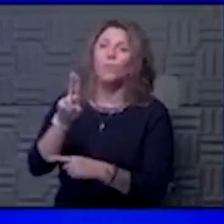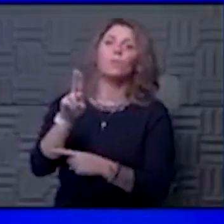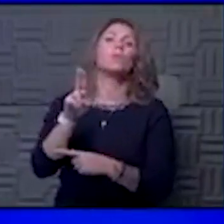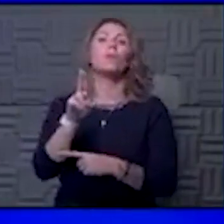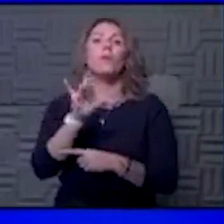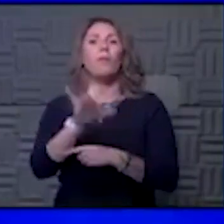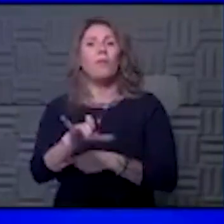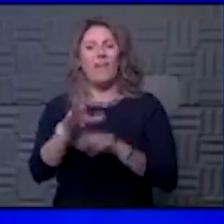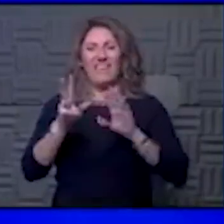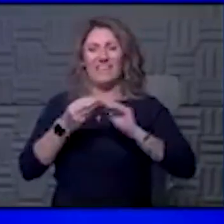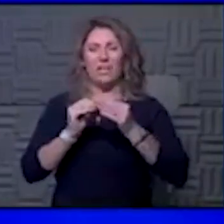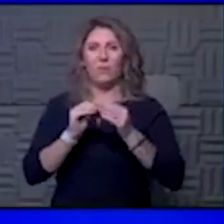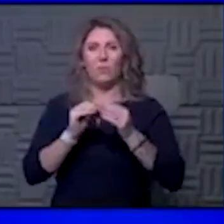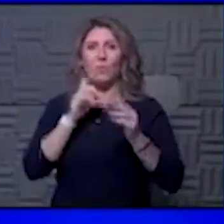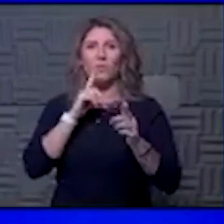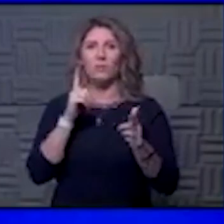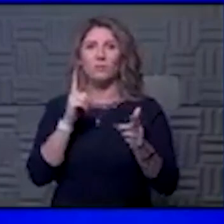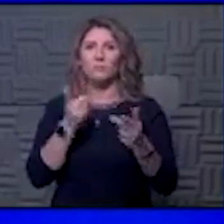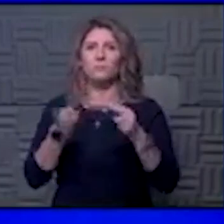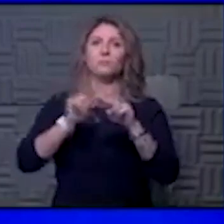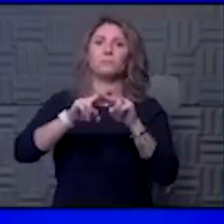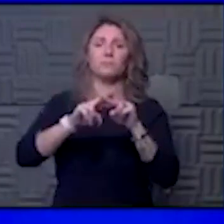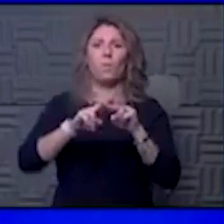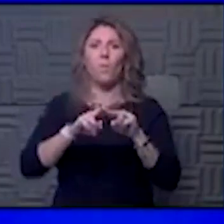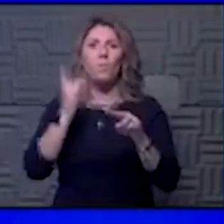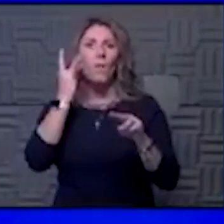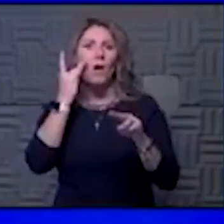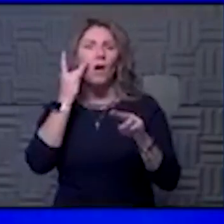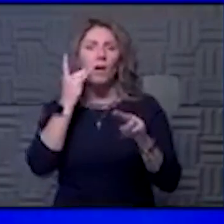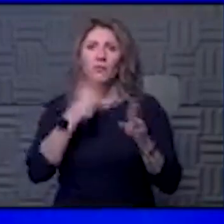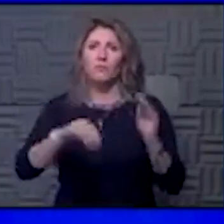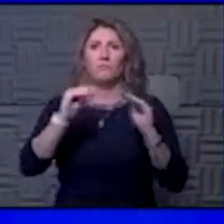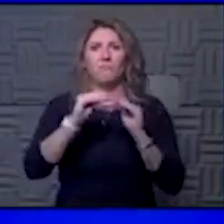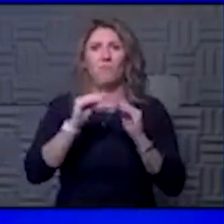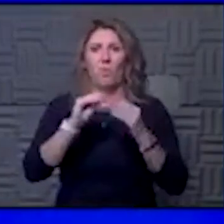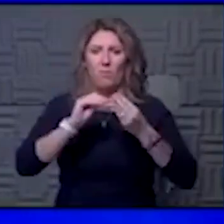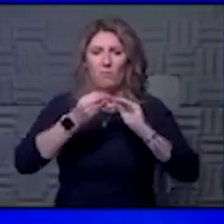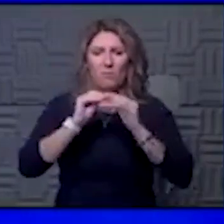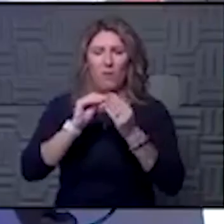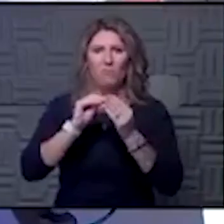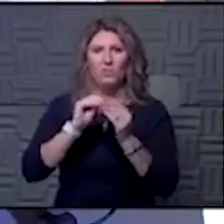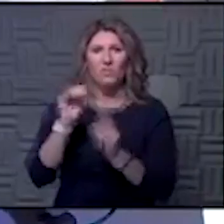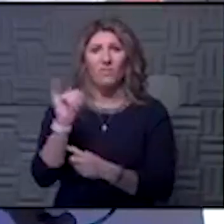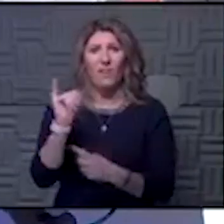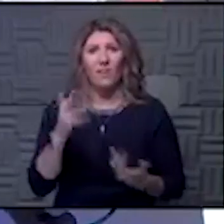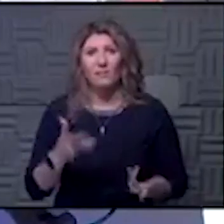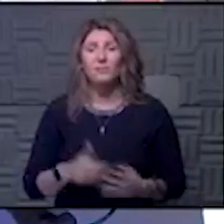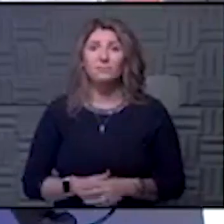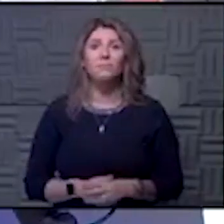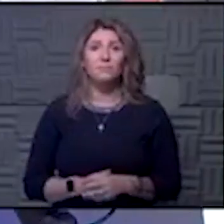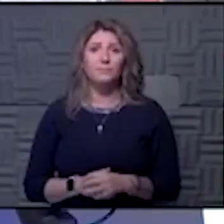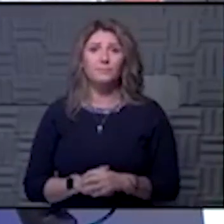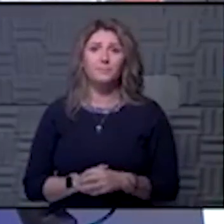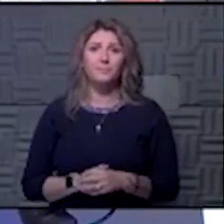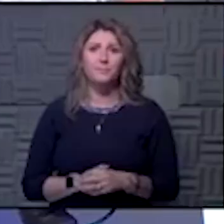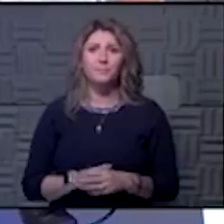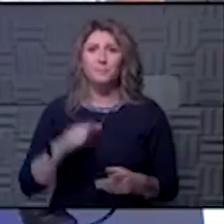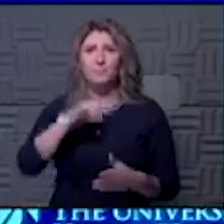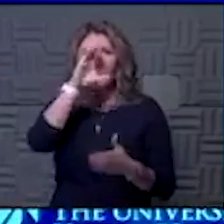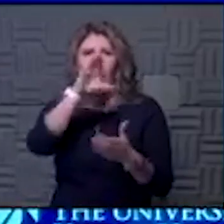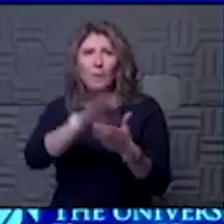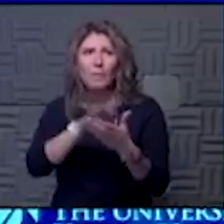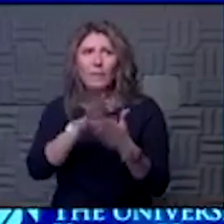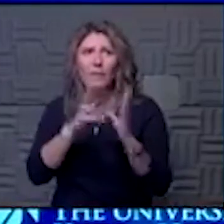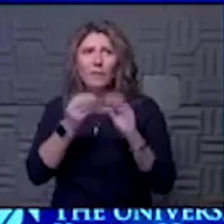that raw number will be greater because of the pure numbers of more infections as well. I know there are no, I believe the number is there is a